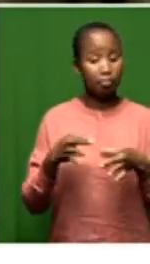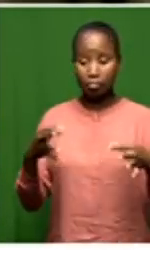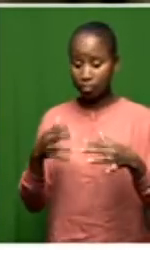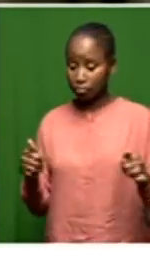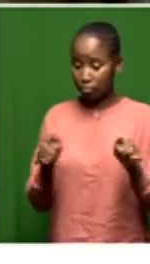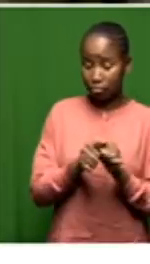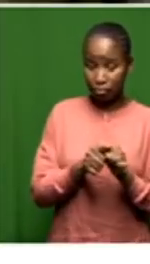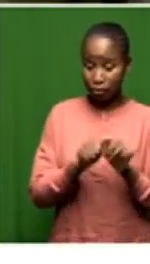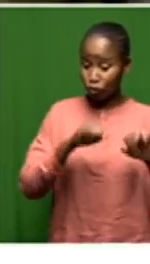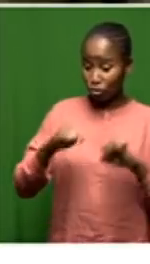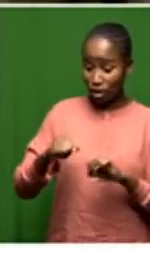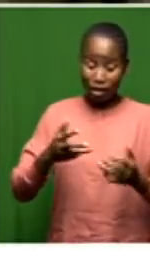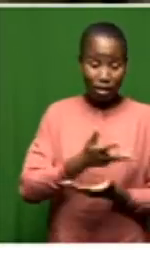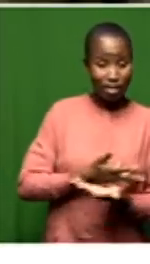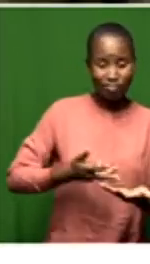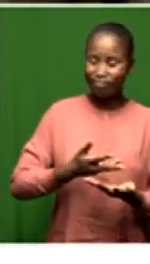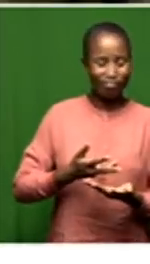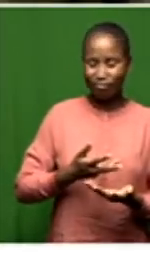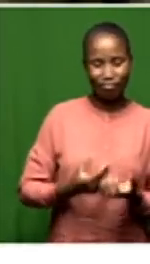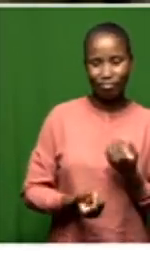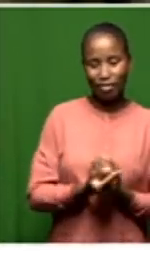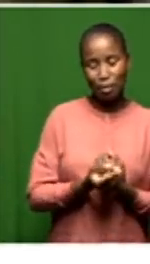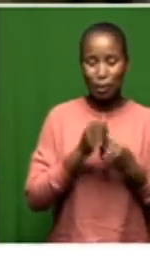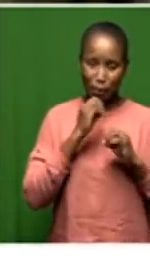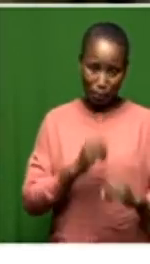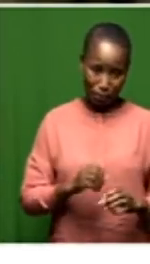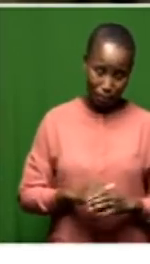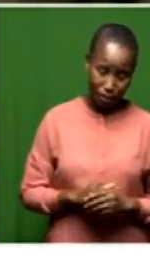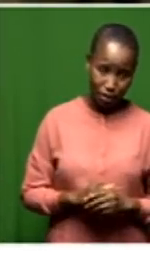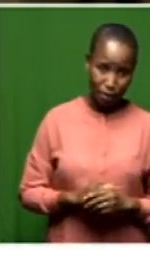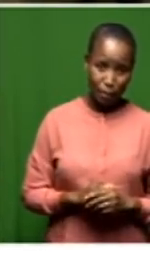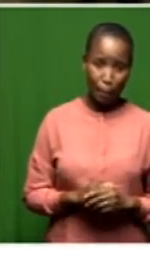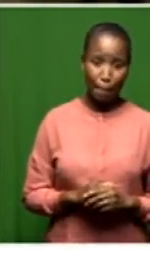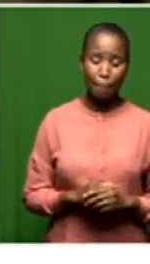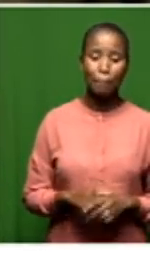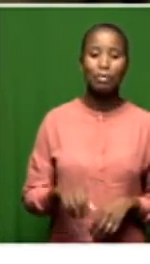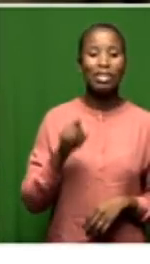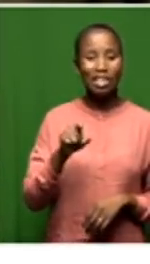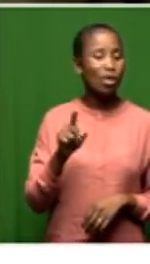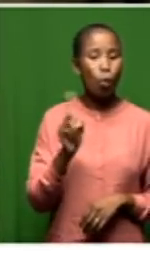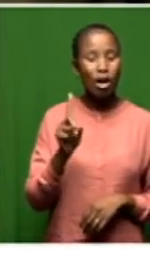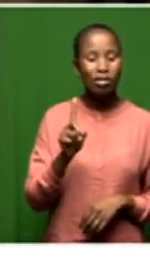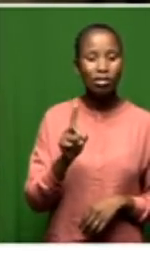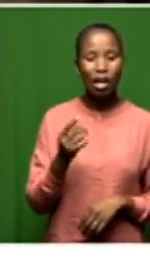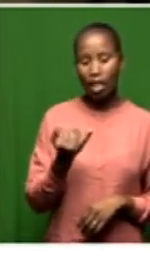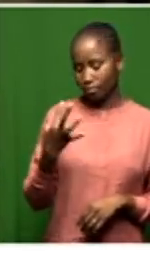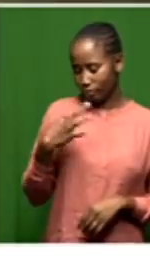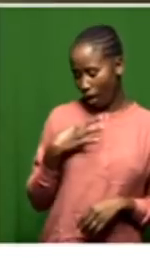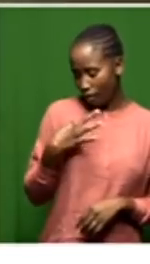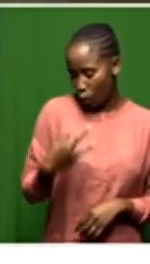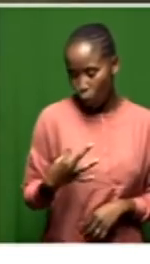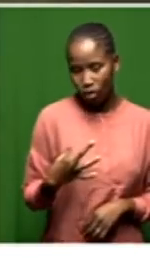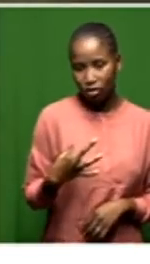No talks for positions have been entered into. This was a voluntary process from all the